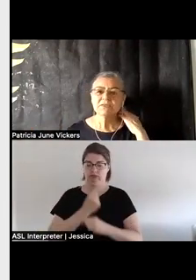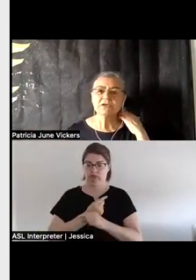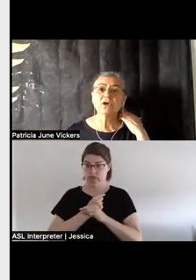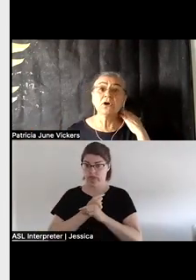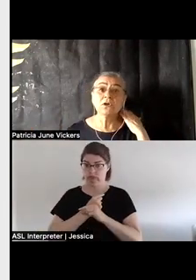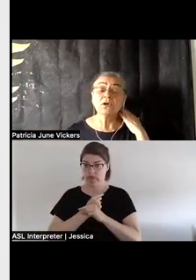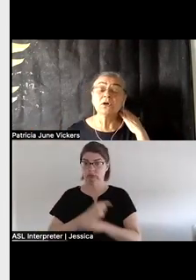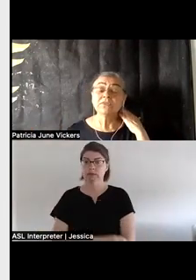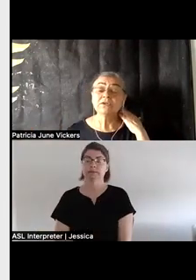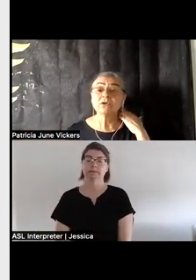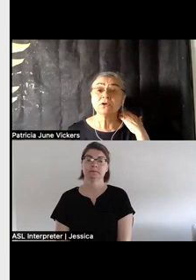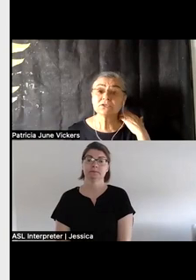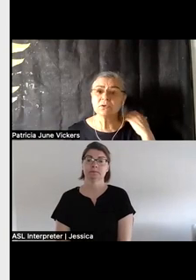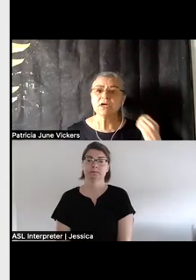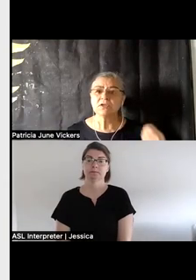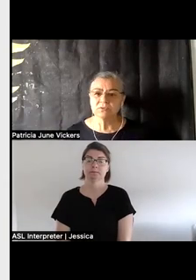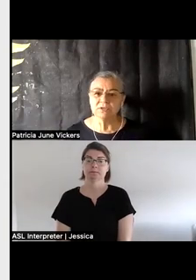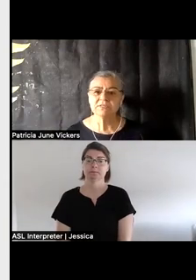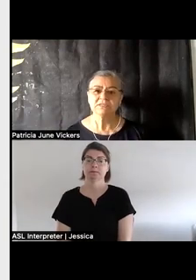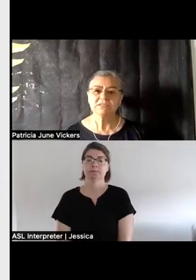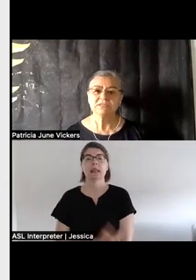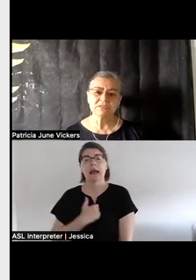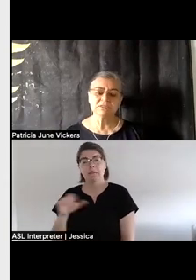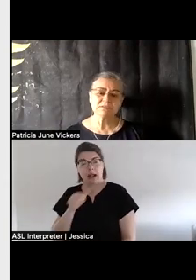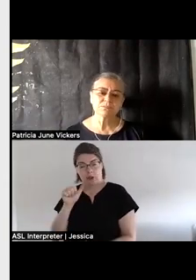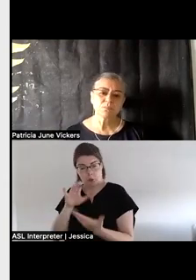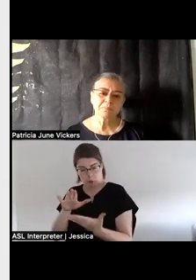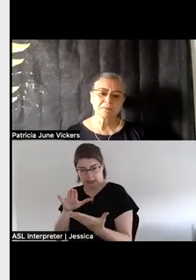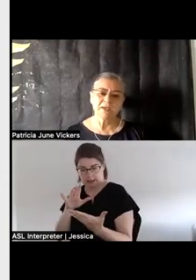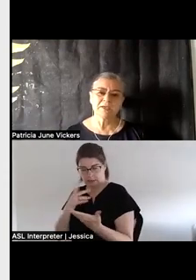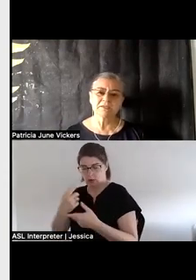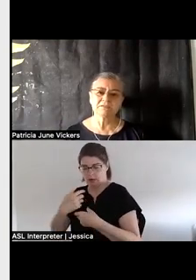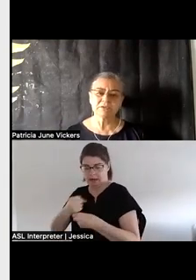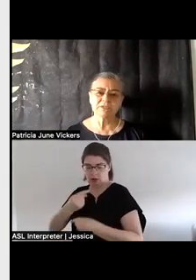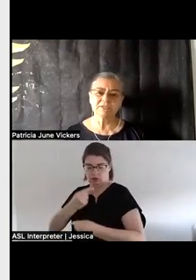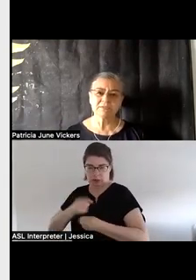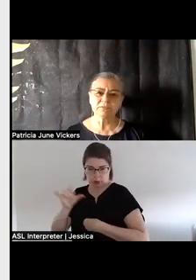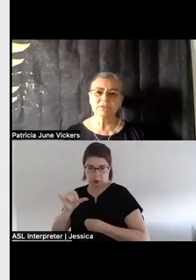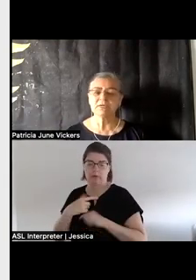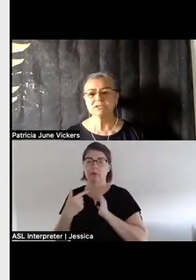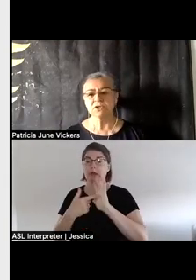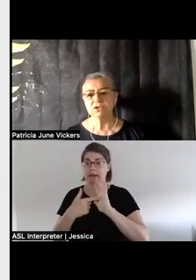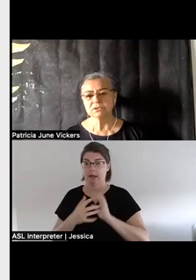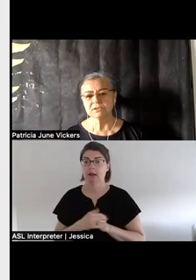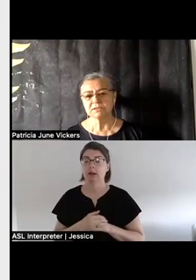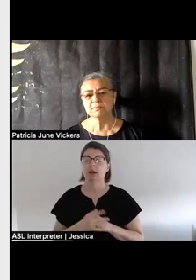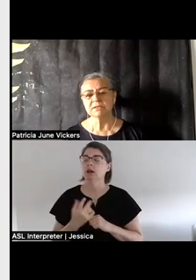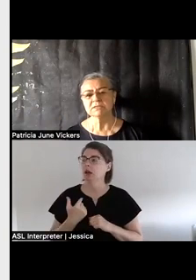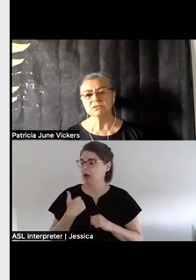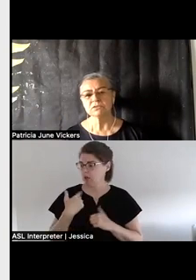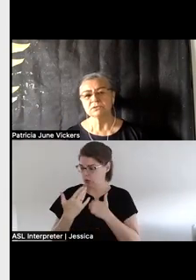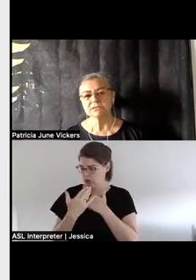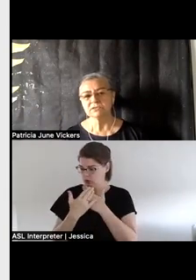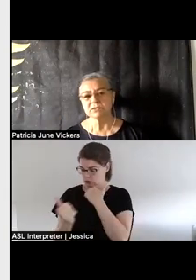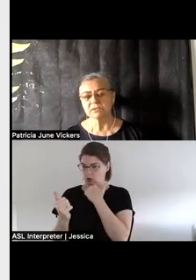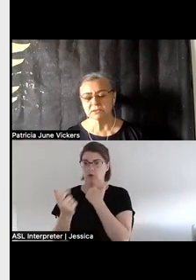there are all there are also other ways to do this and for example i was called in by